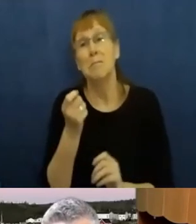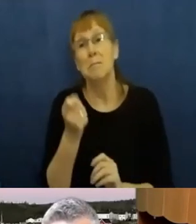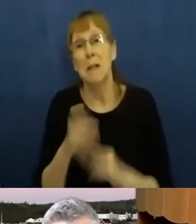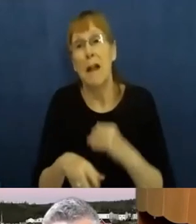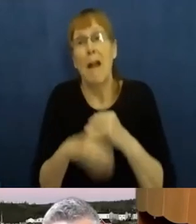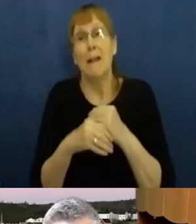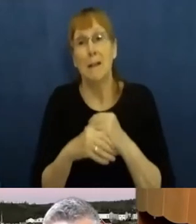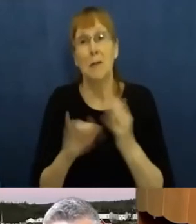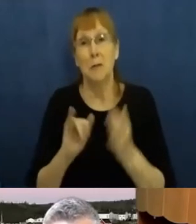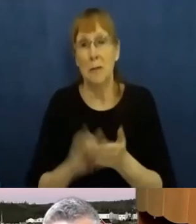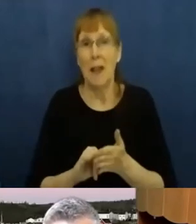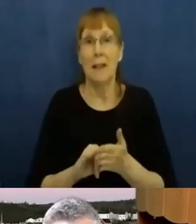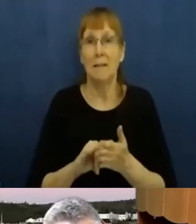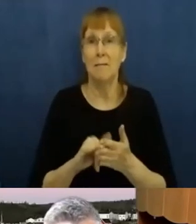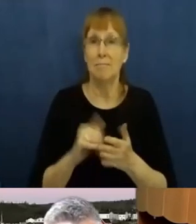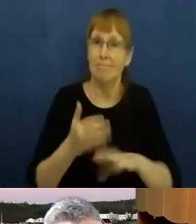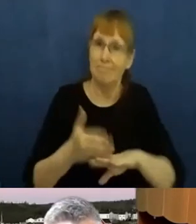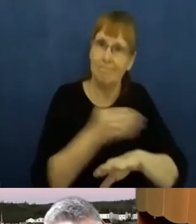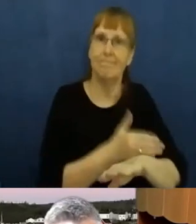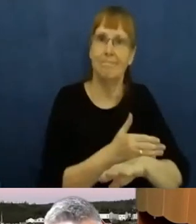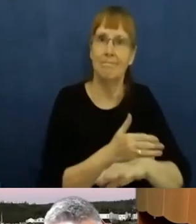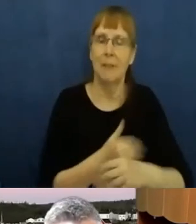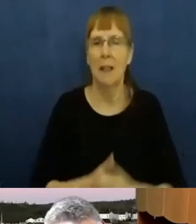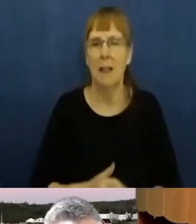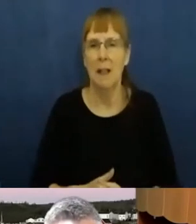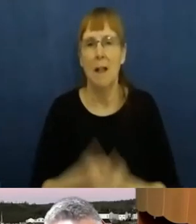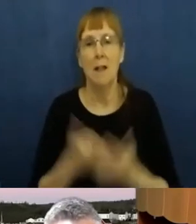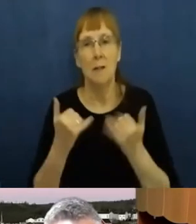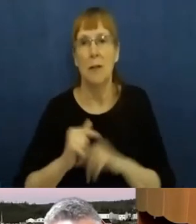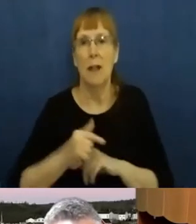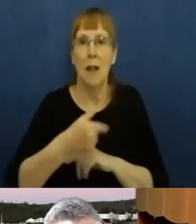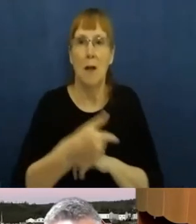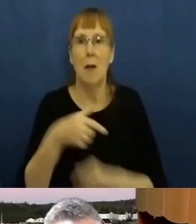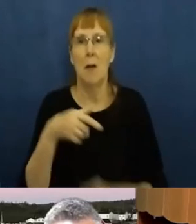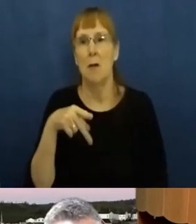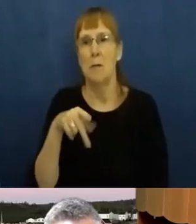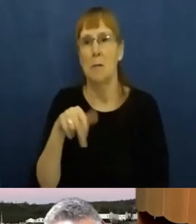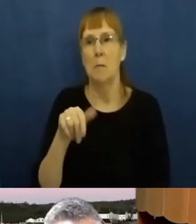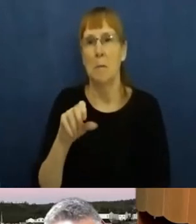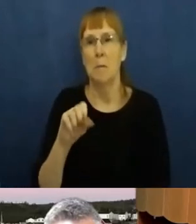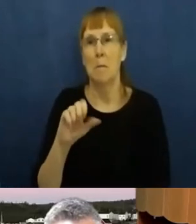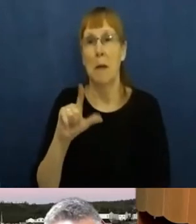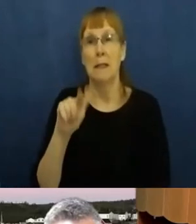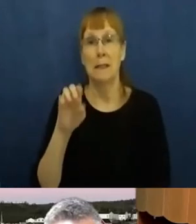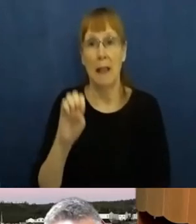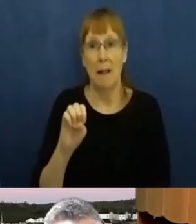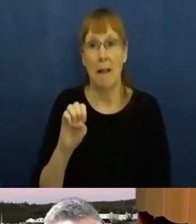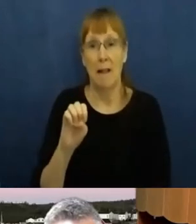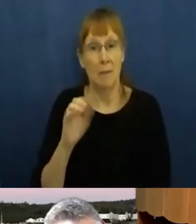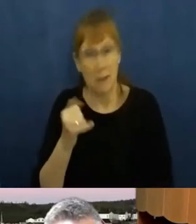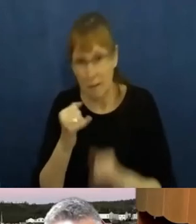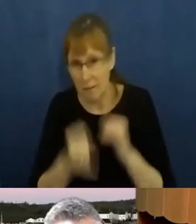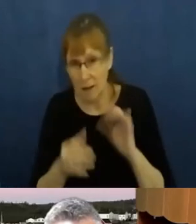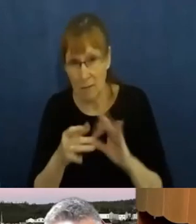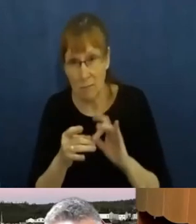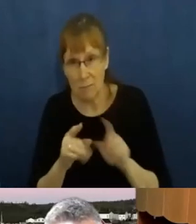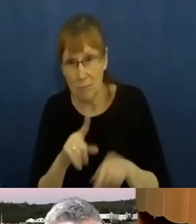So at this point, I would like to turn it back over to Pascal for any final comments you need.